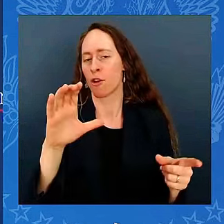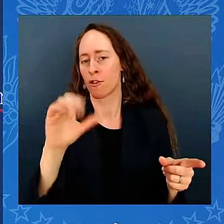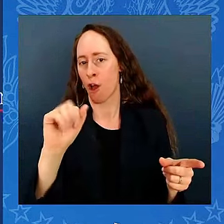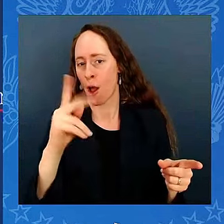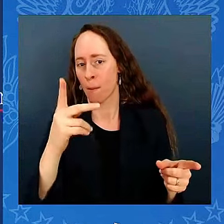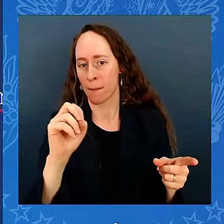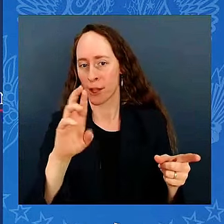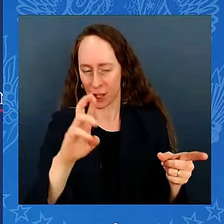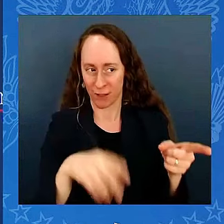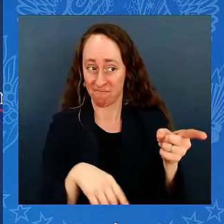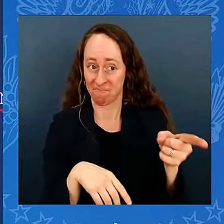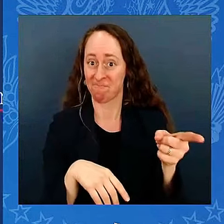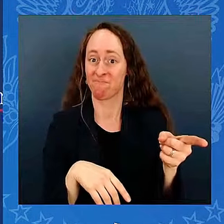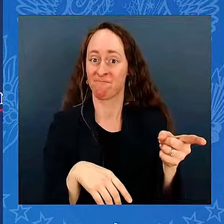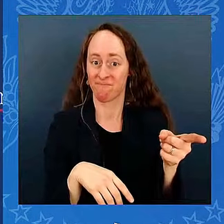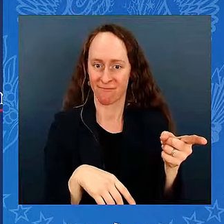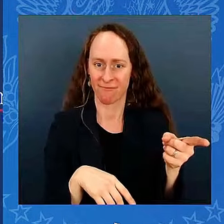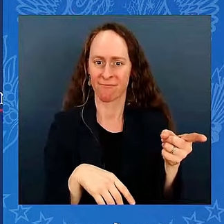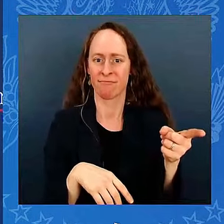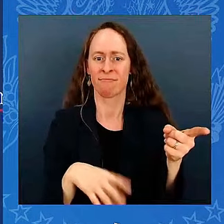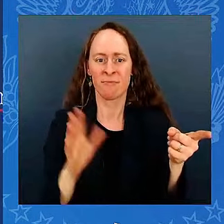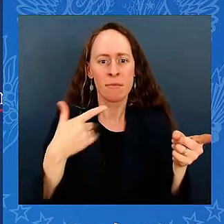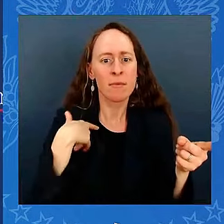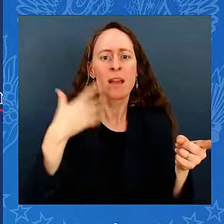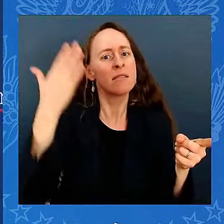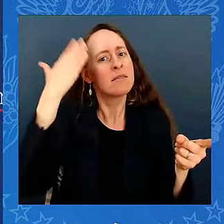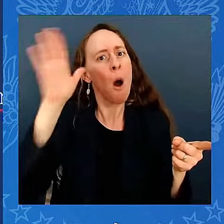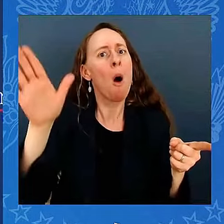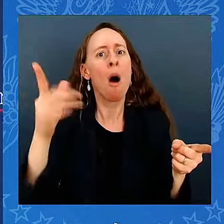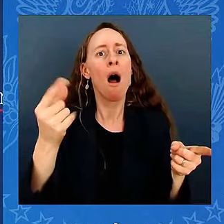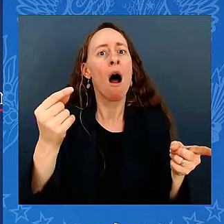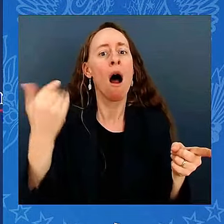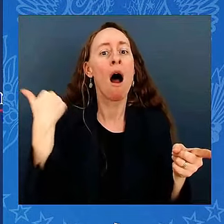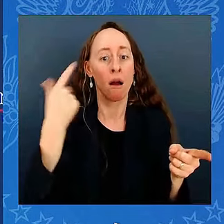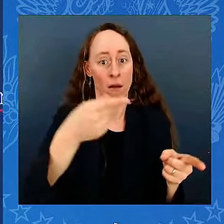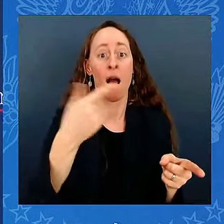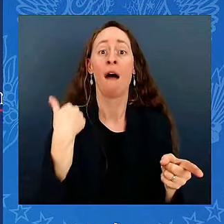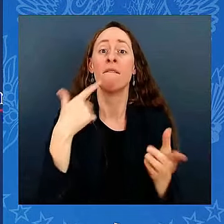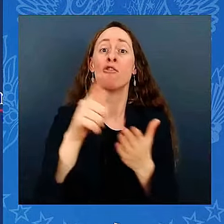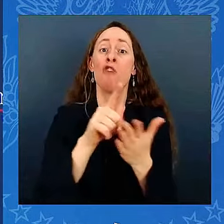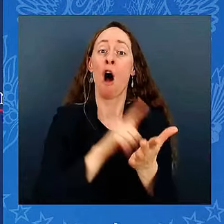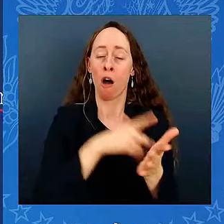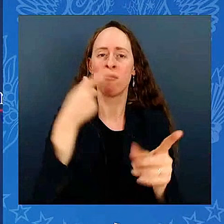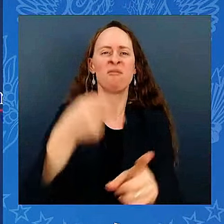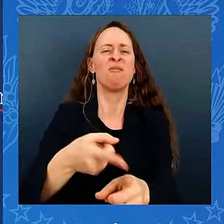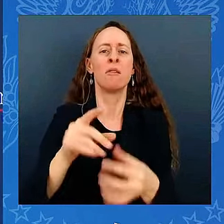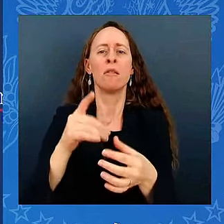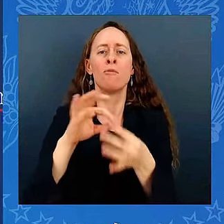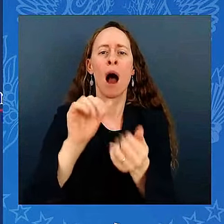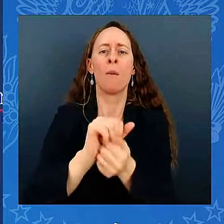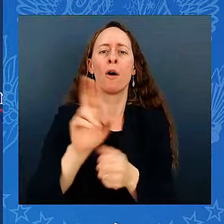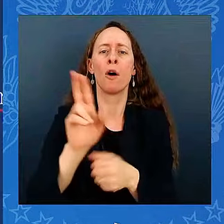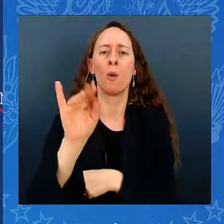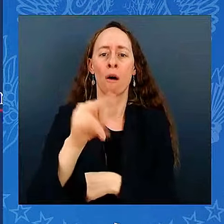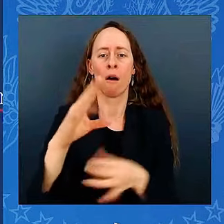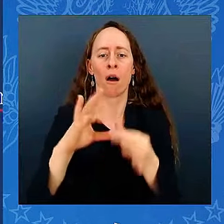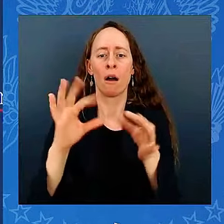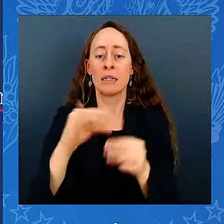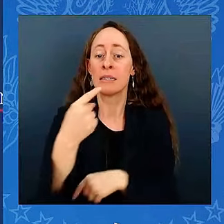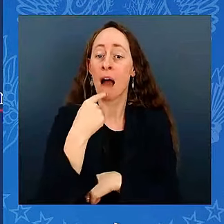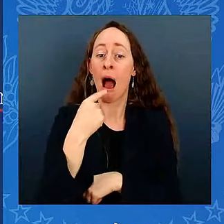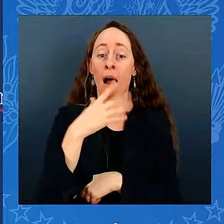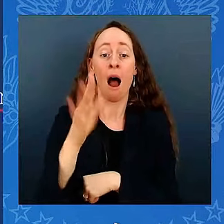about unions organizing — they also had a provision in there. Any money — says any money the President has sent